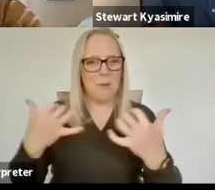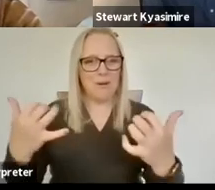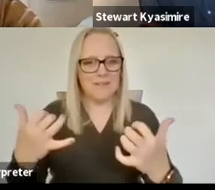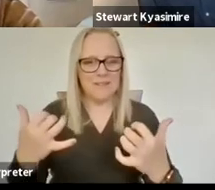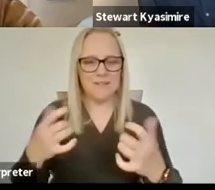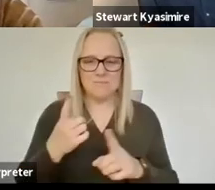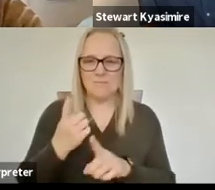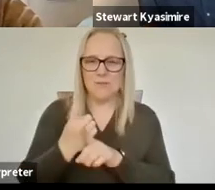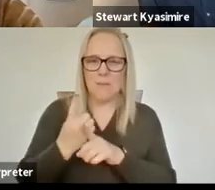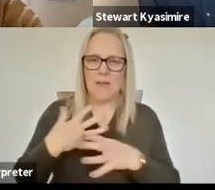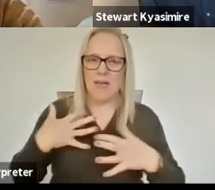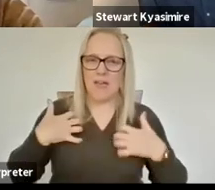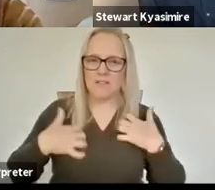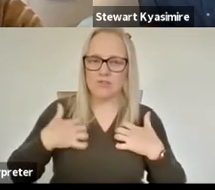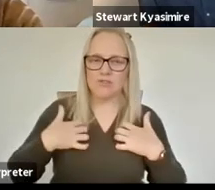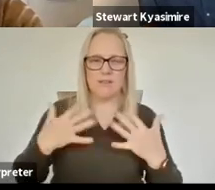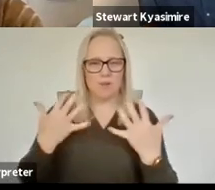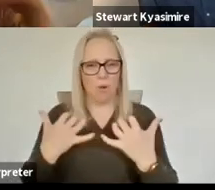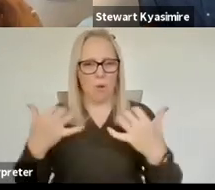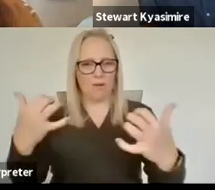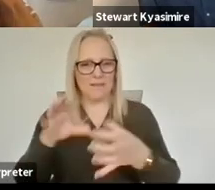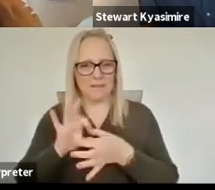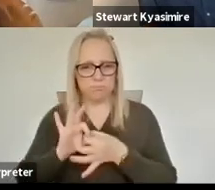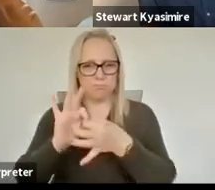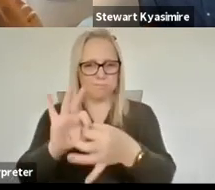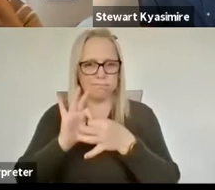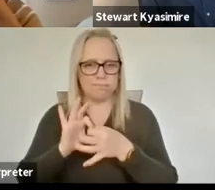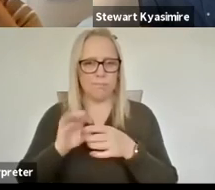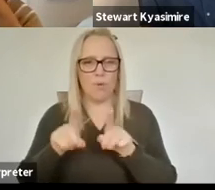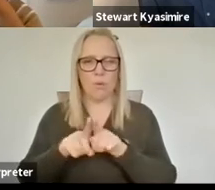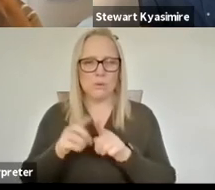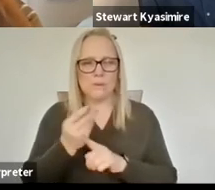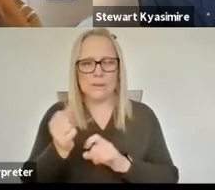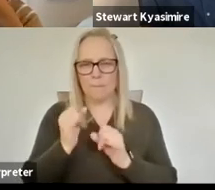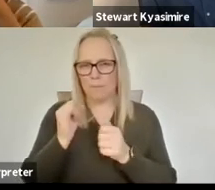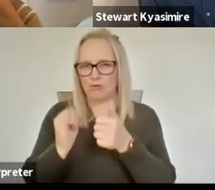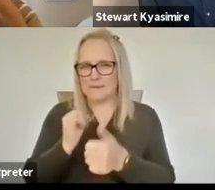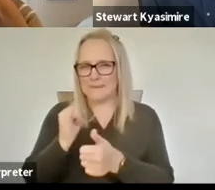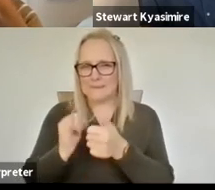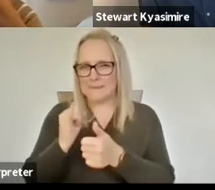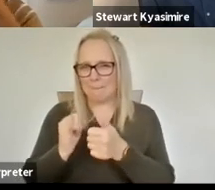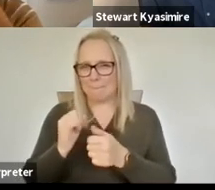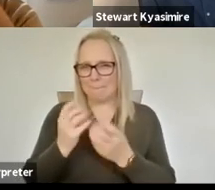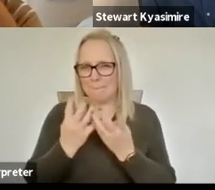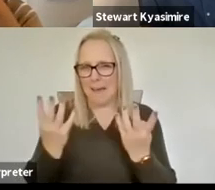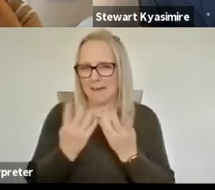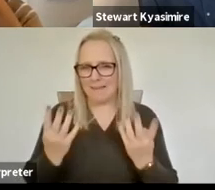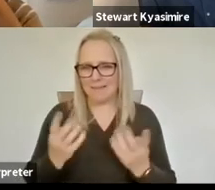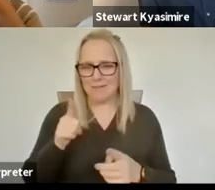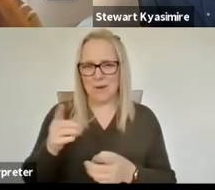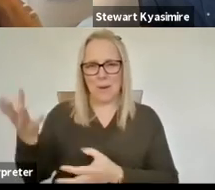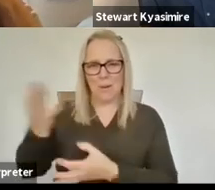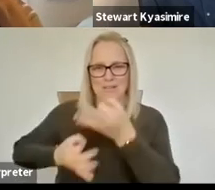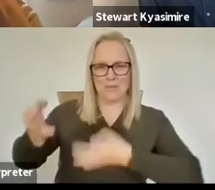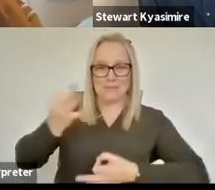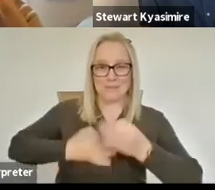relationship between artists and audiences and a wee bit of a criticism for the panel uh saying that the panel are asking as many questions as